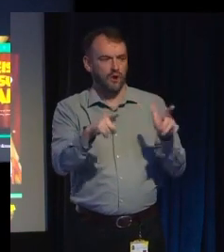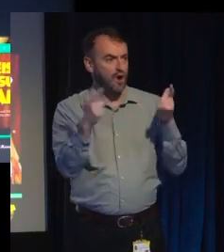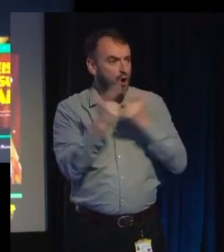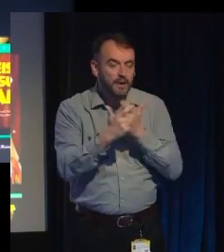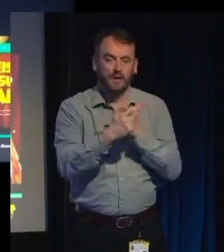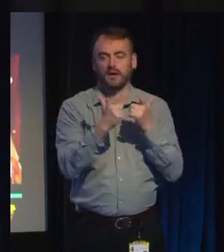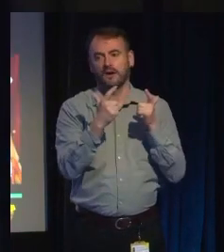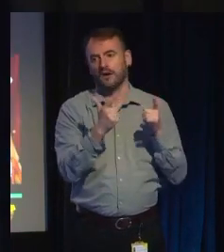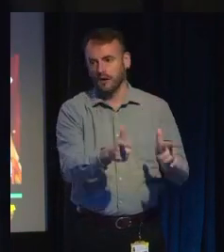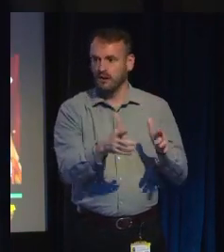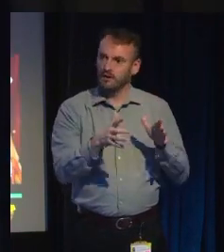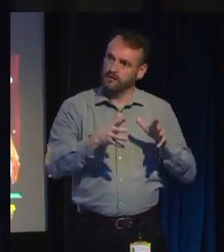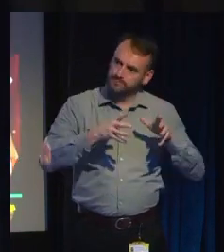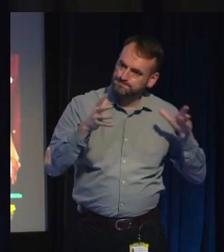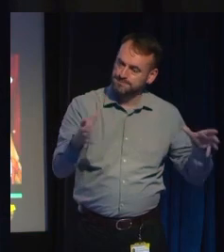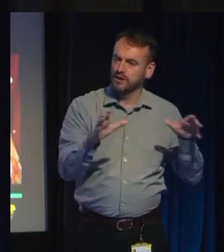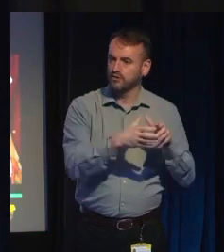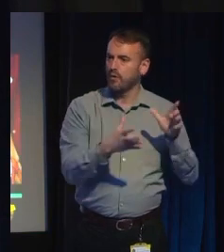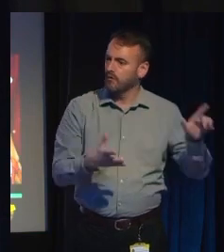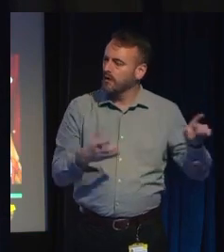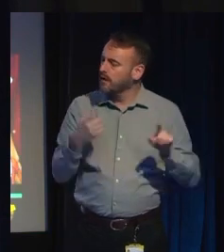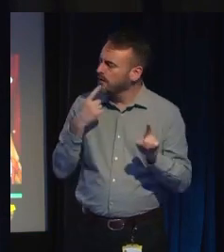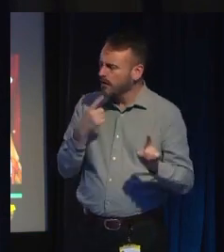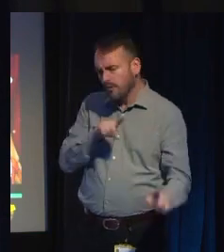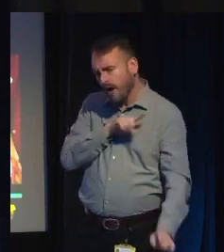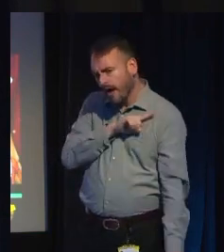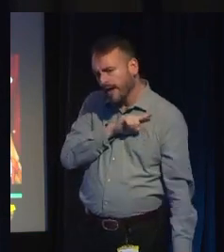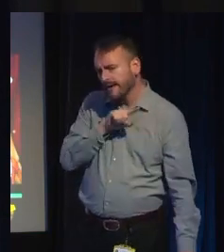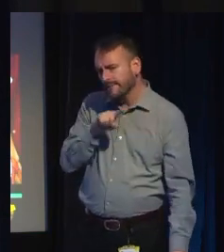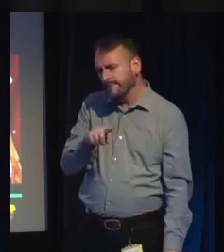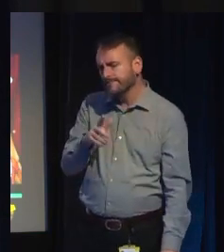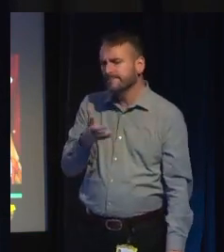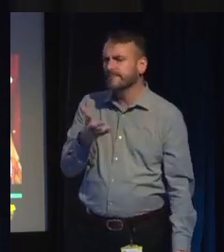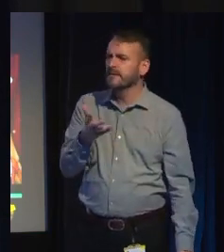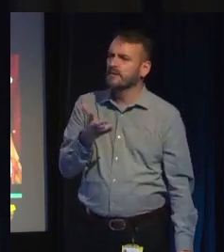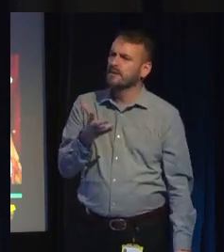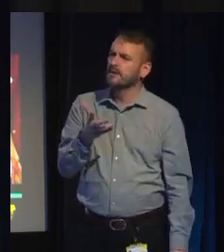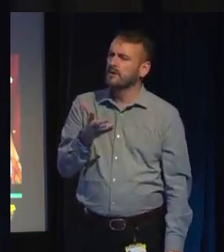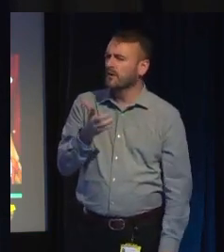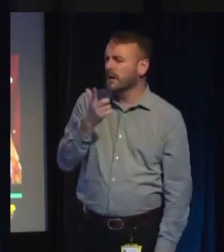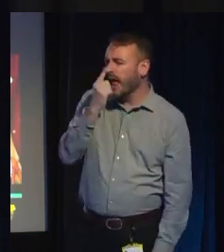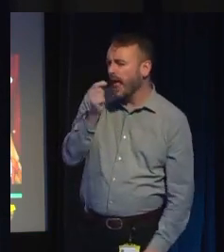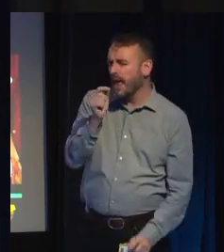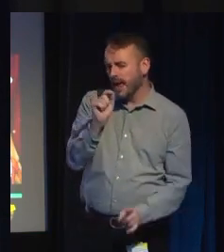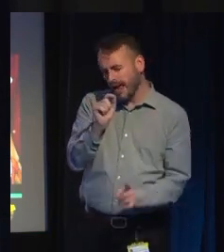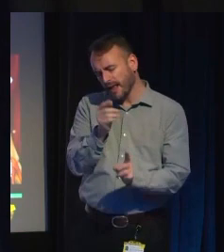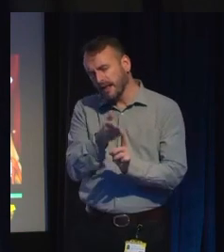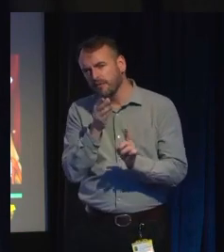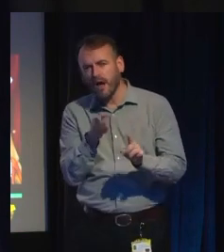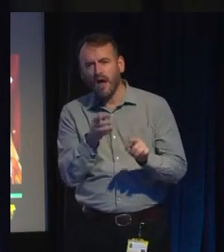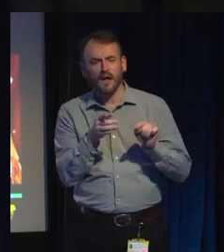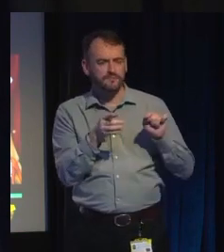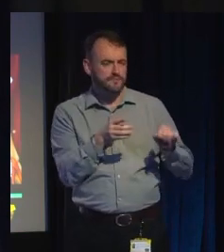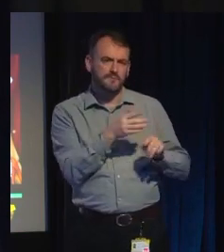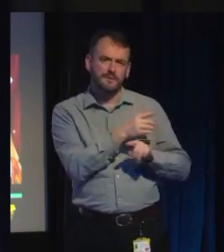why is this? I think you can certainly point to the death of adventure games in the late 90s.